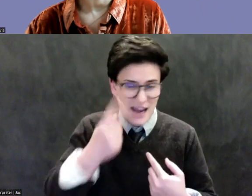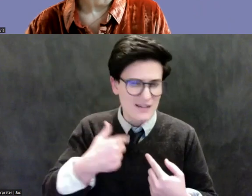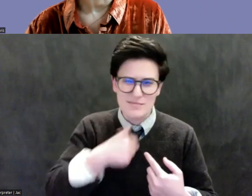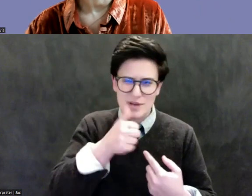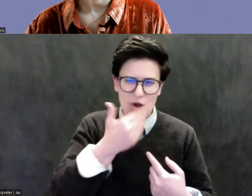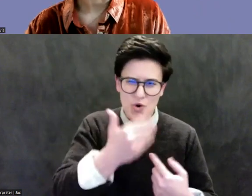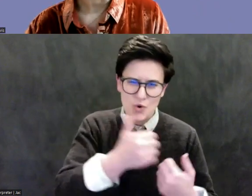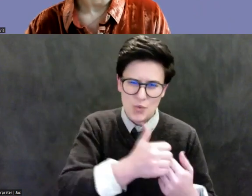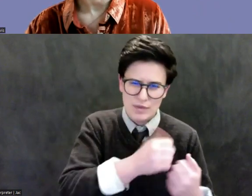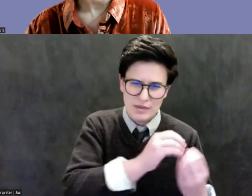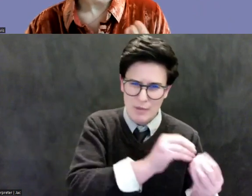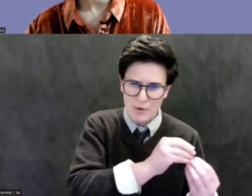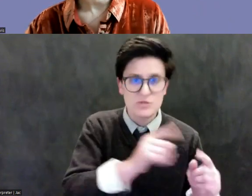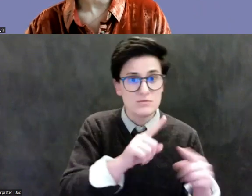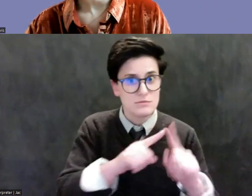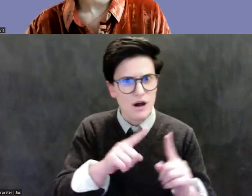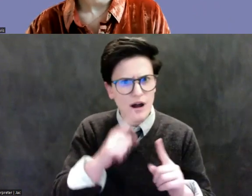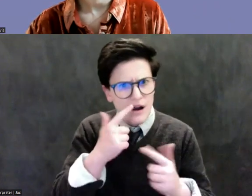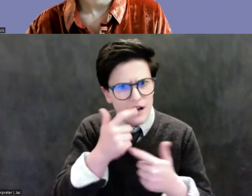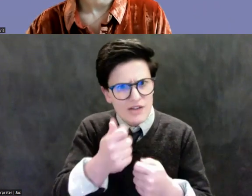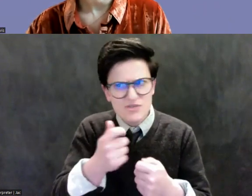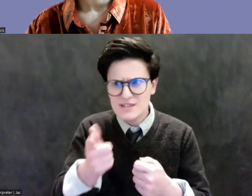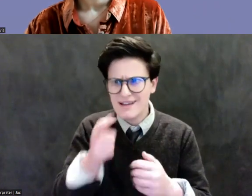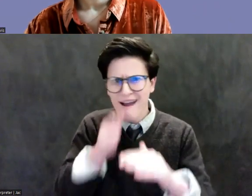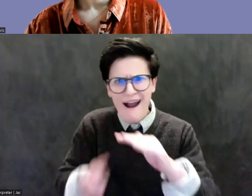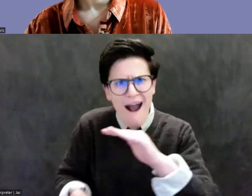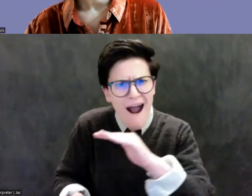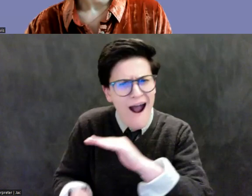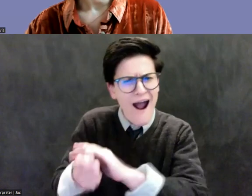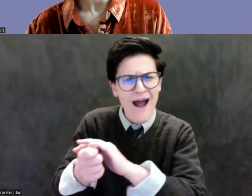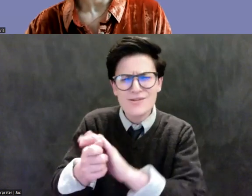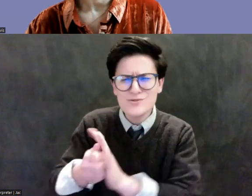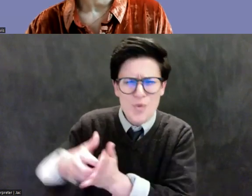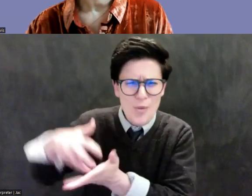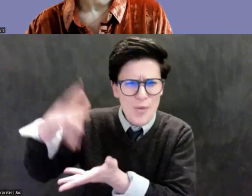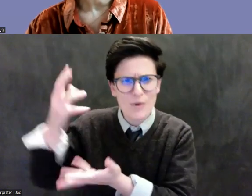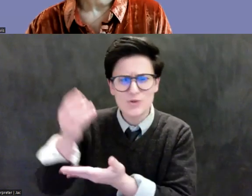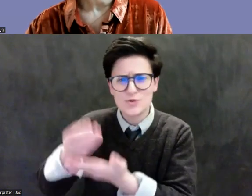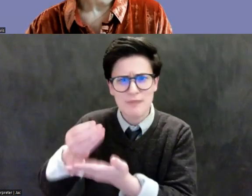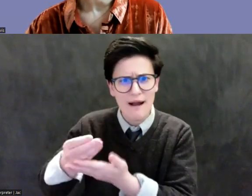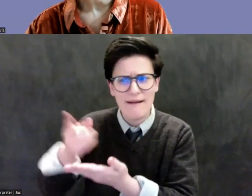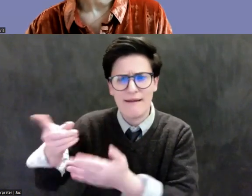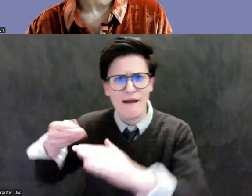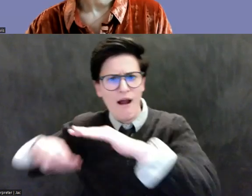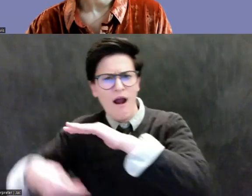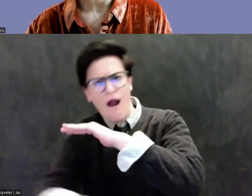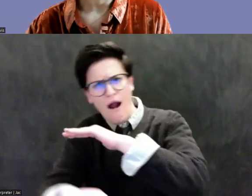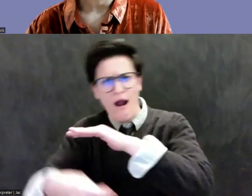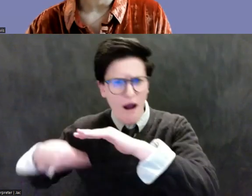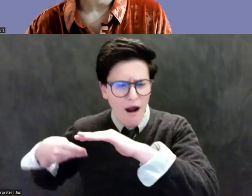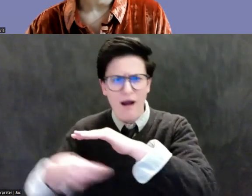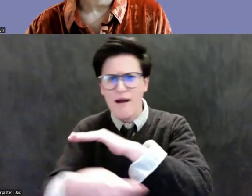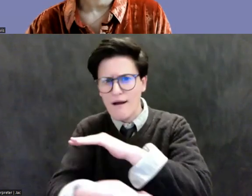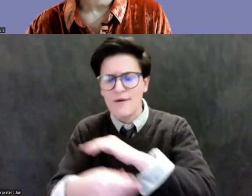that the money, the hiding of this money and the movement of the millions. Um, and I think this is an avenue we're going to see both